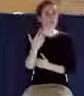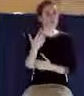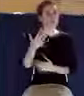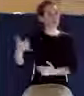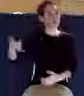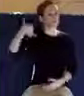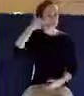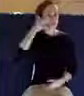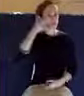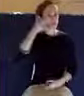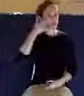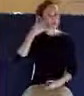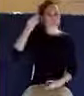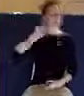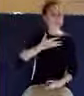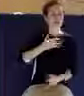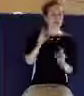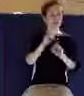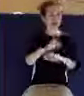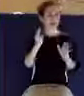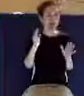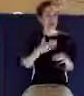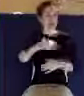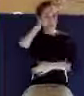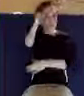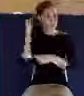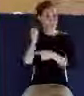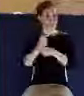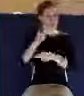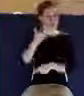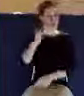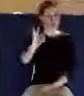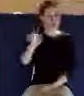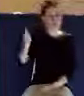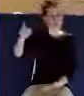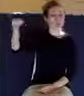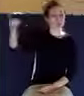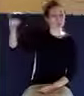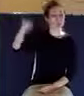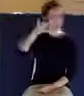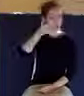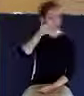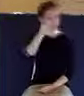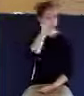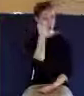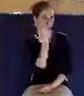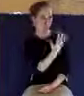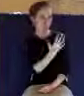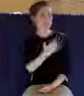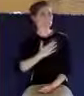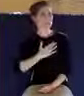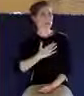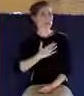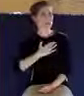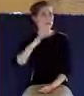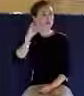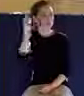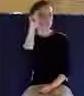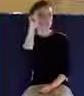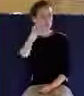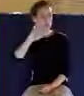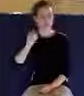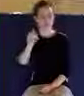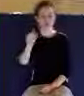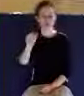from my brother, Jeff, that told me that our nephew, Jacob, had passed away. And